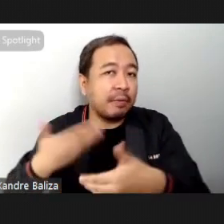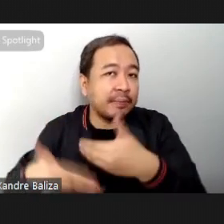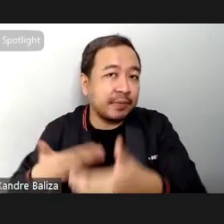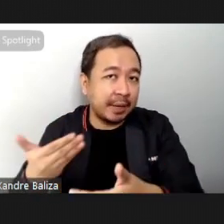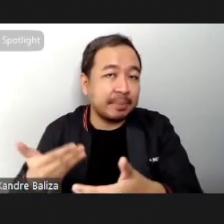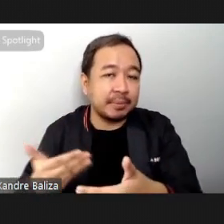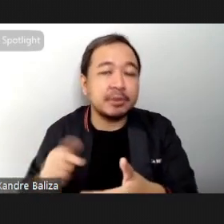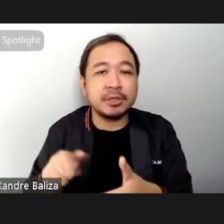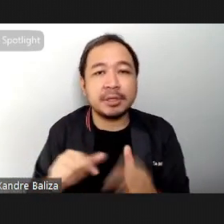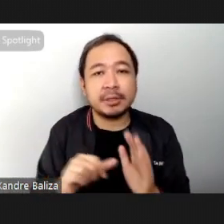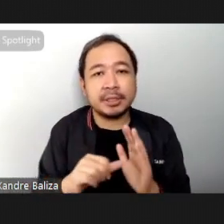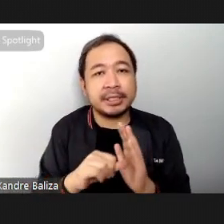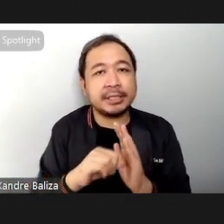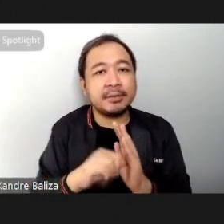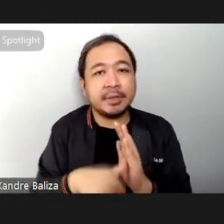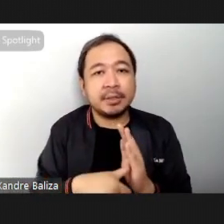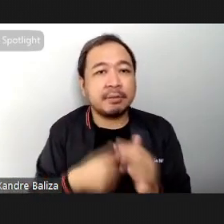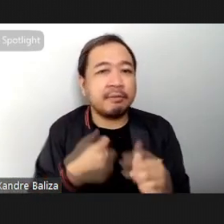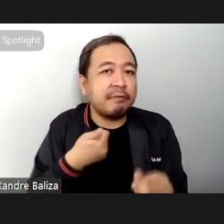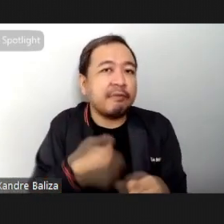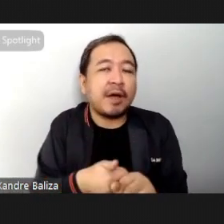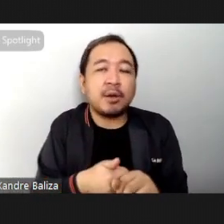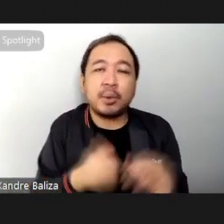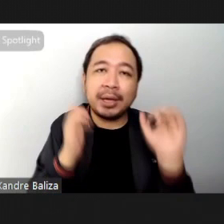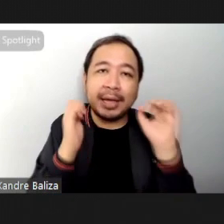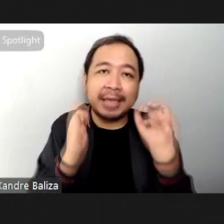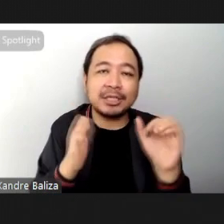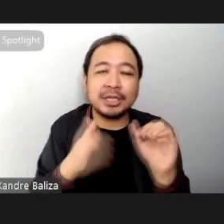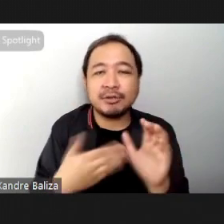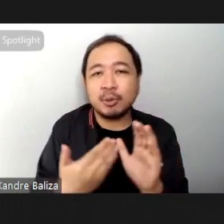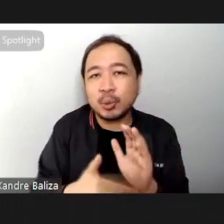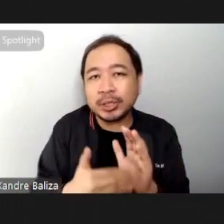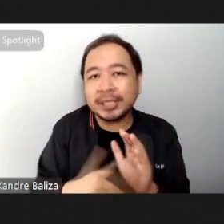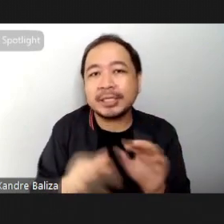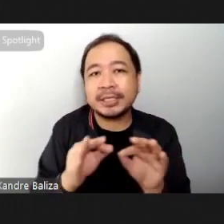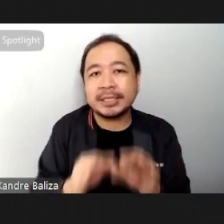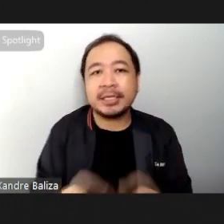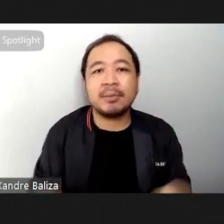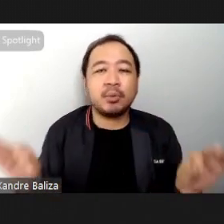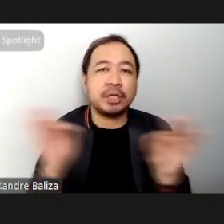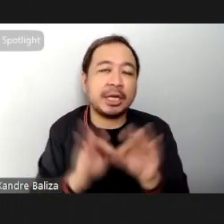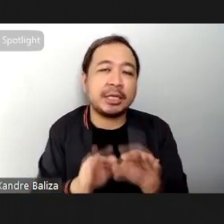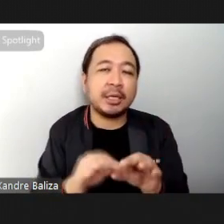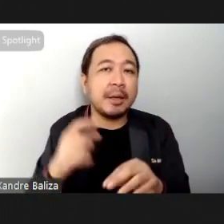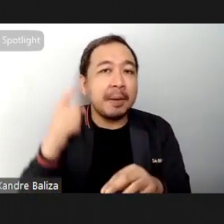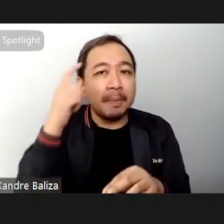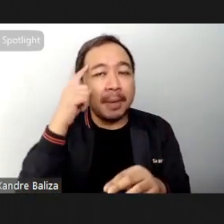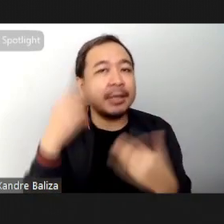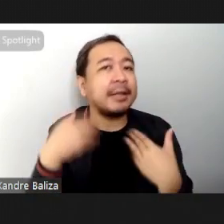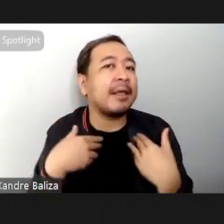also highlight that adherence to an exercise regimen is an important aspect of getting the mental health benefits